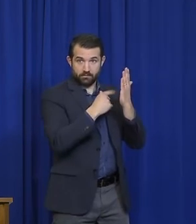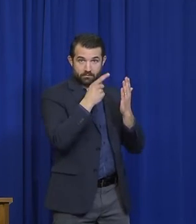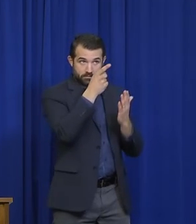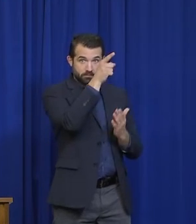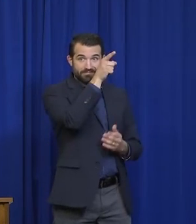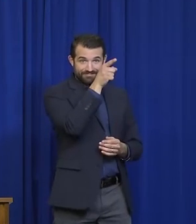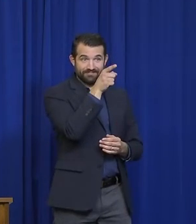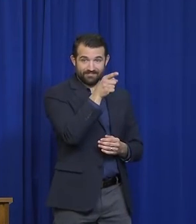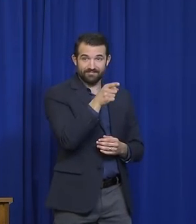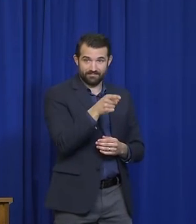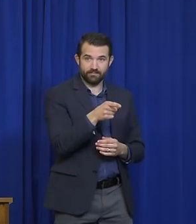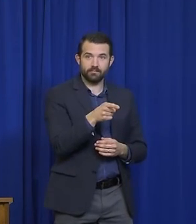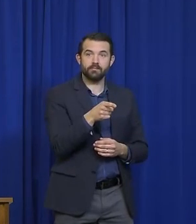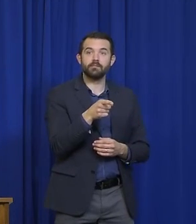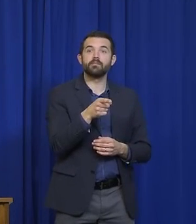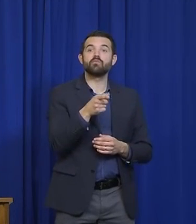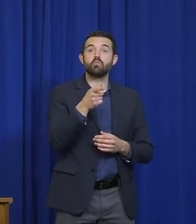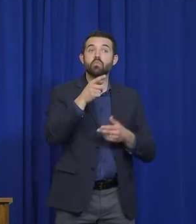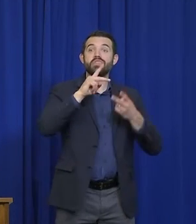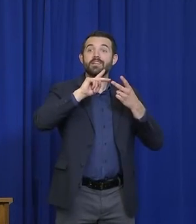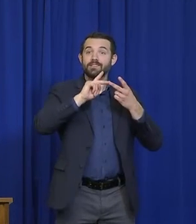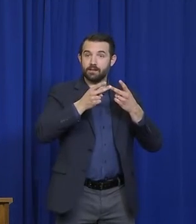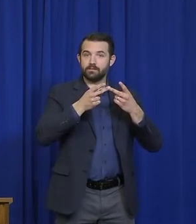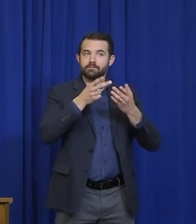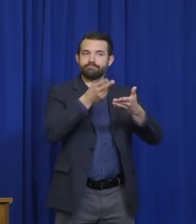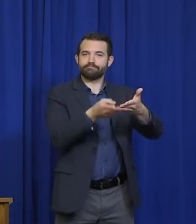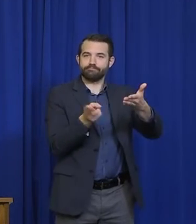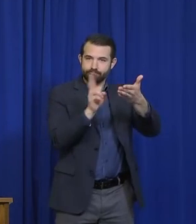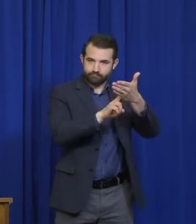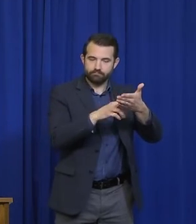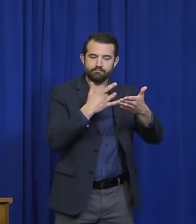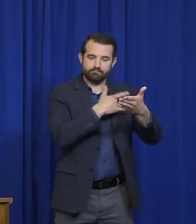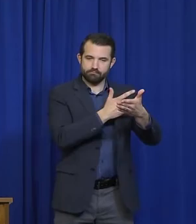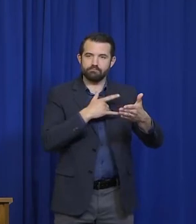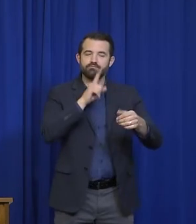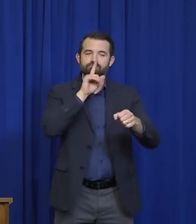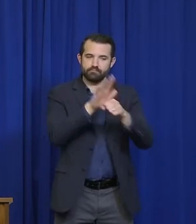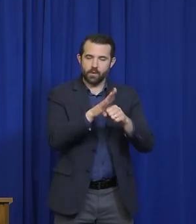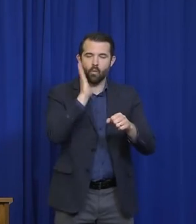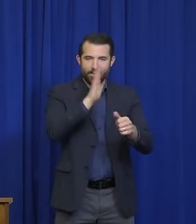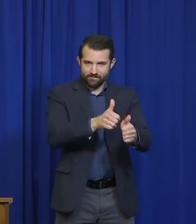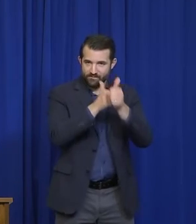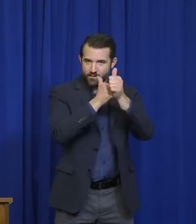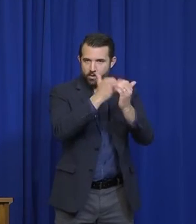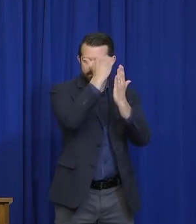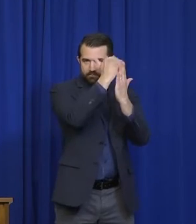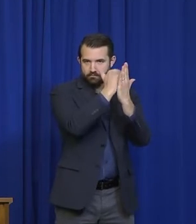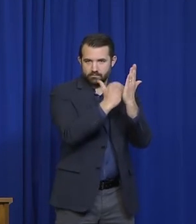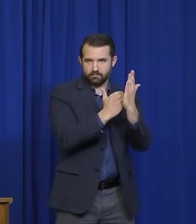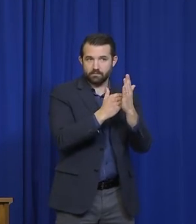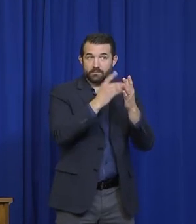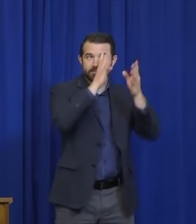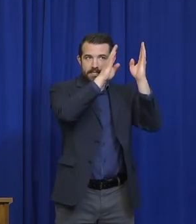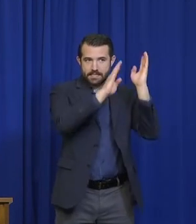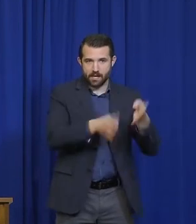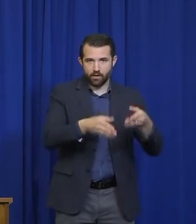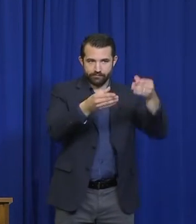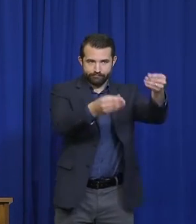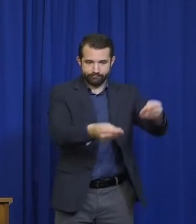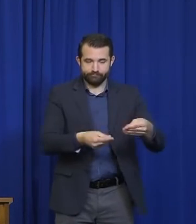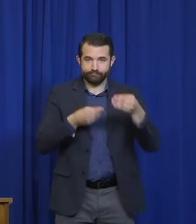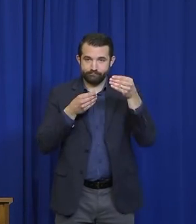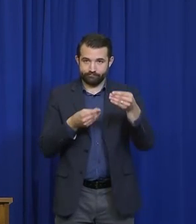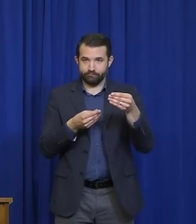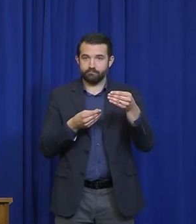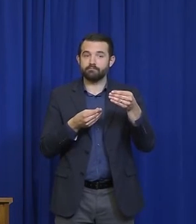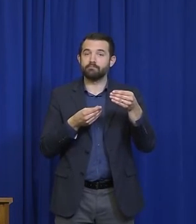Then they would be able to download it. As they download it, they will also receive what we're calling a badge or something that they can use both on social media and